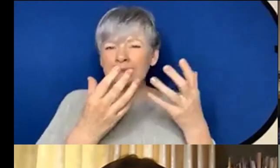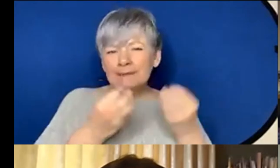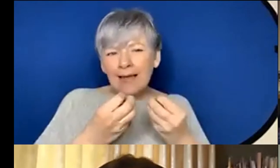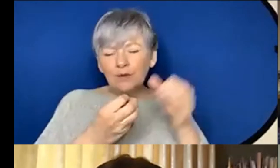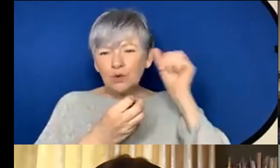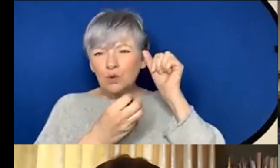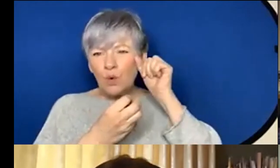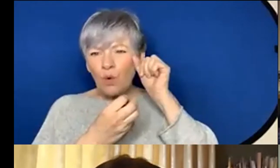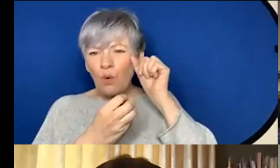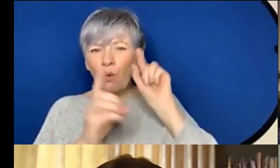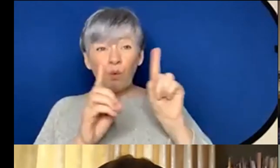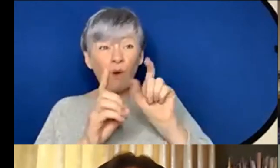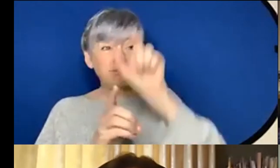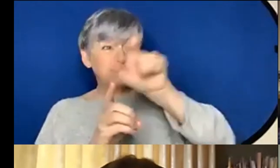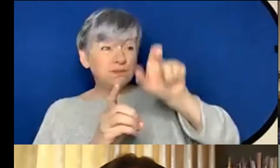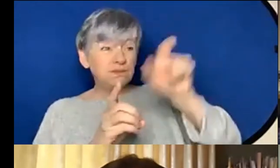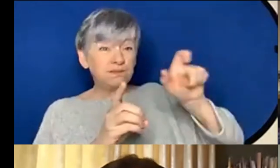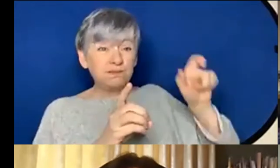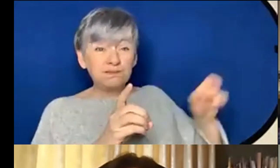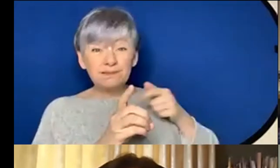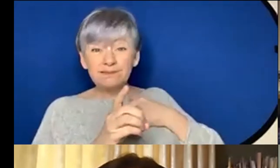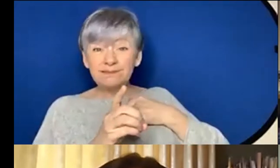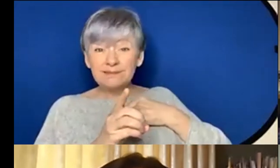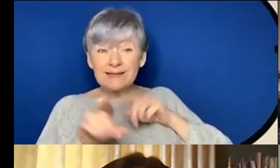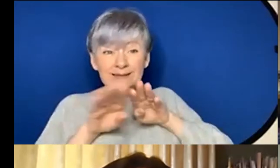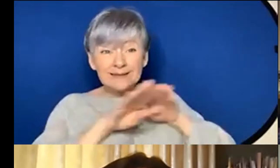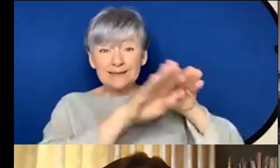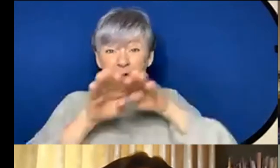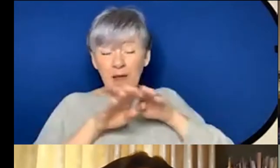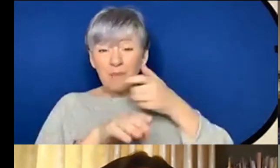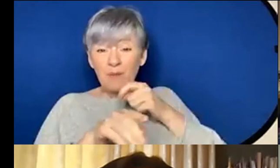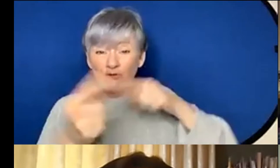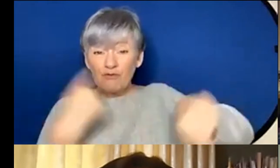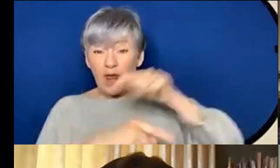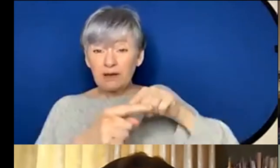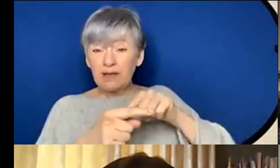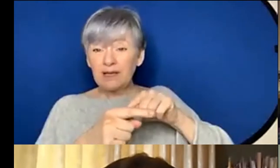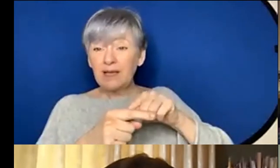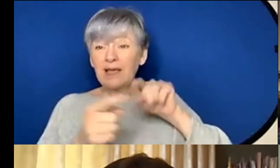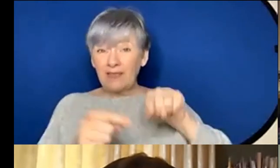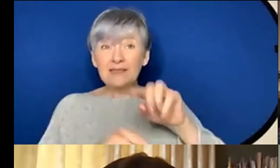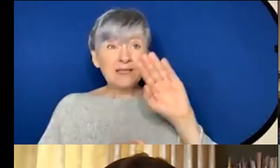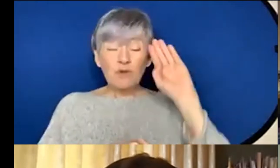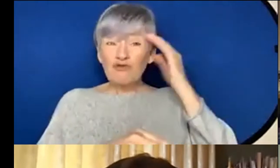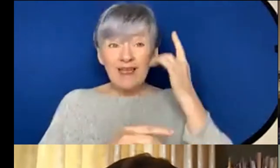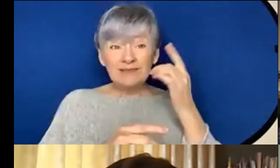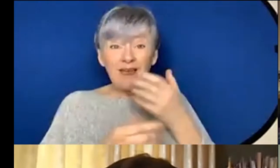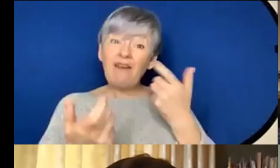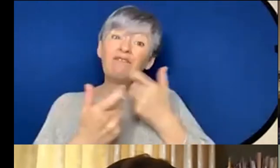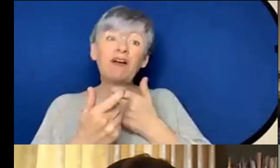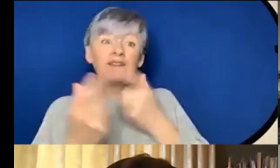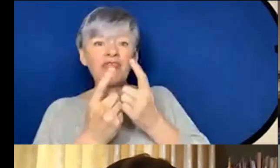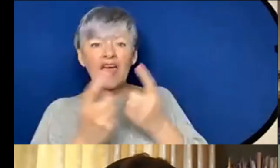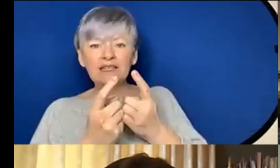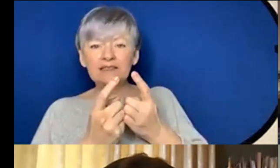what my fellow peers are doing around and because I mean there's some really crazy fit fun things going on I mean not just in